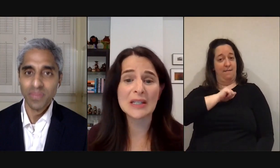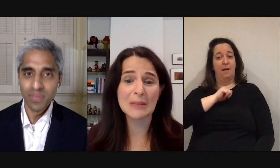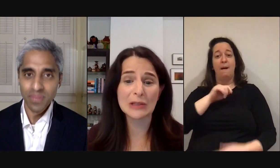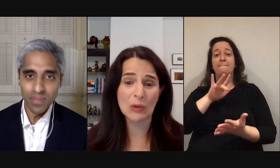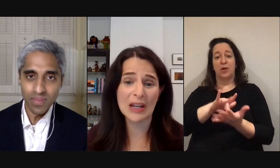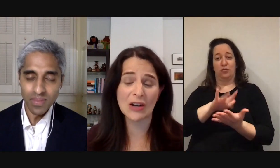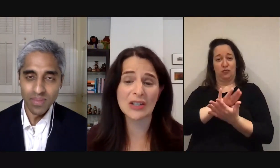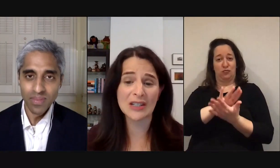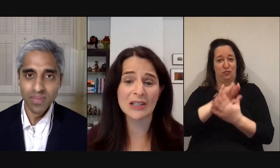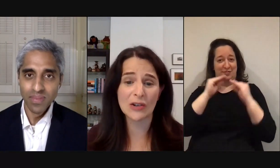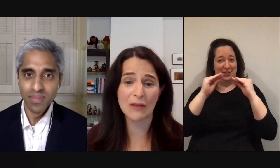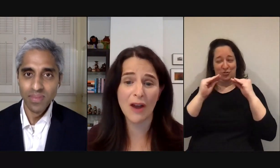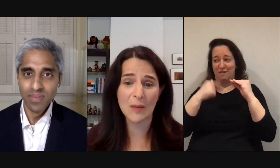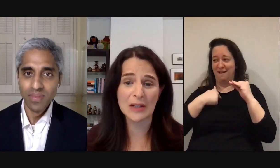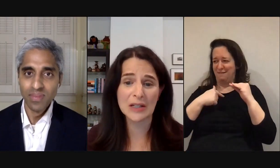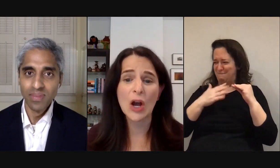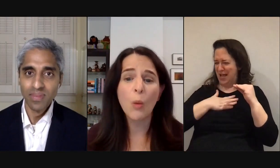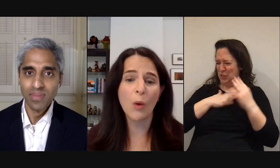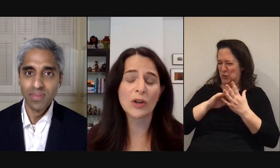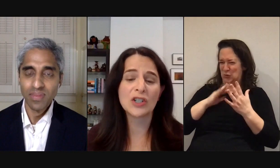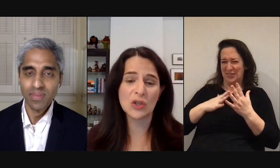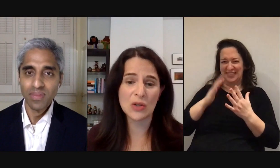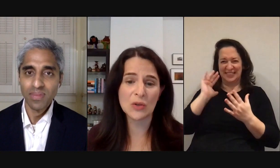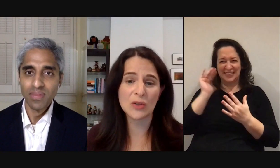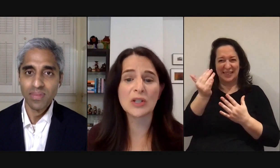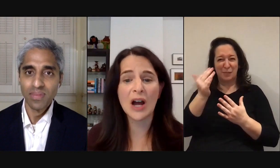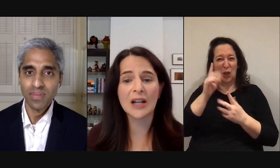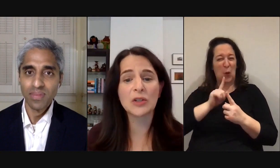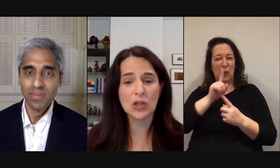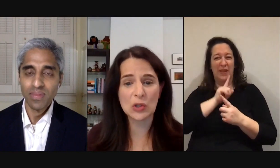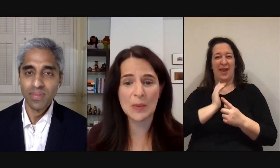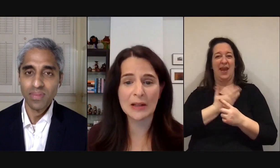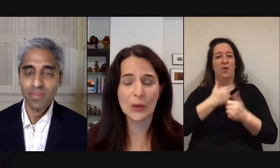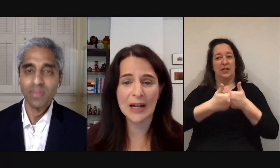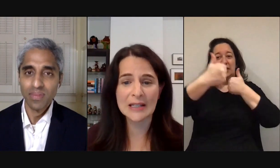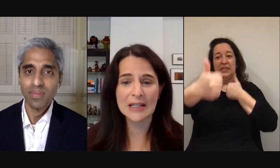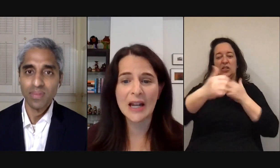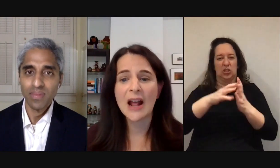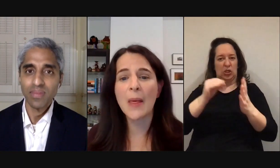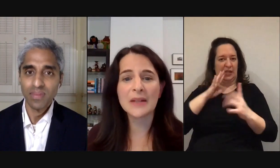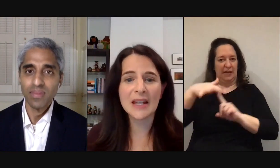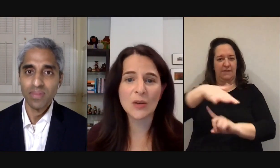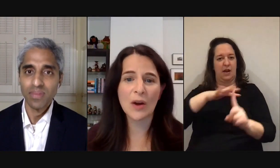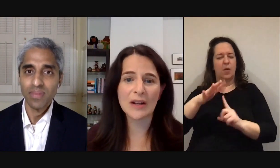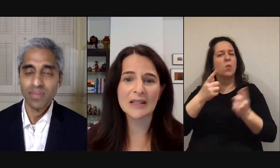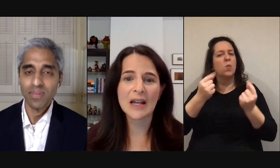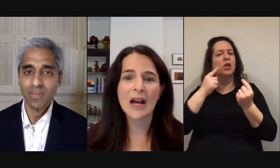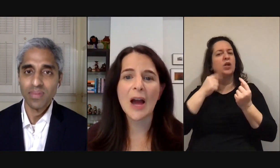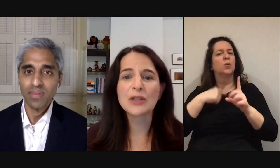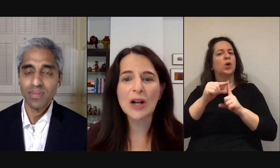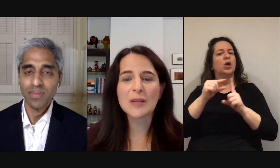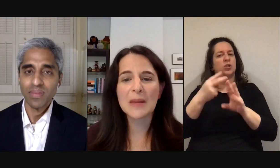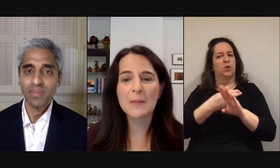that my students seem lonely in our distance learning environment what words do you use when talking with children about loneliness and then the second one